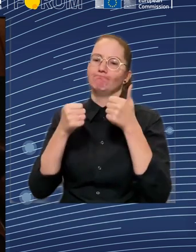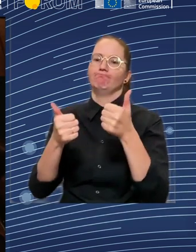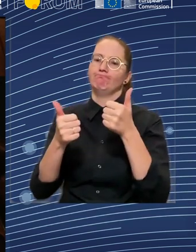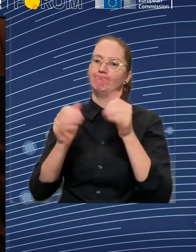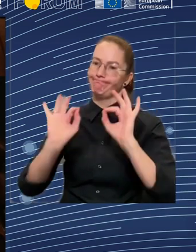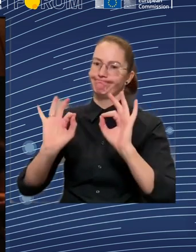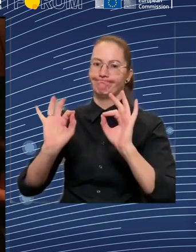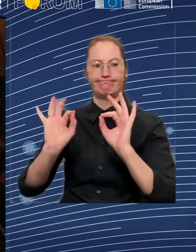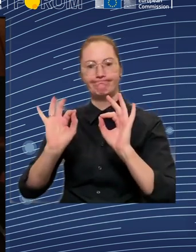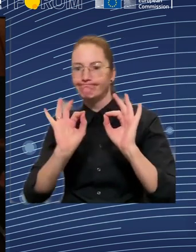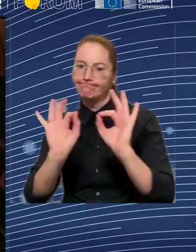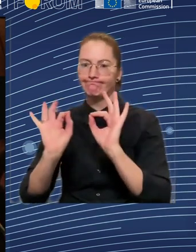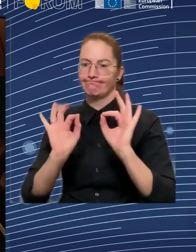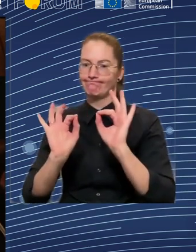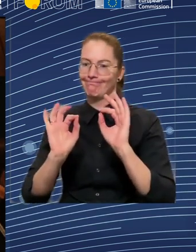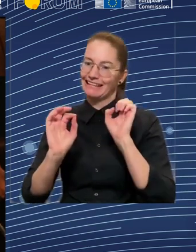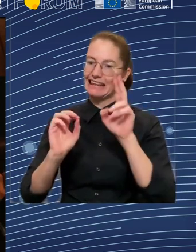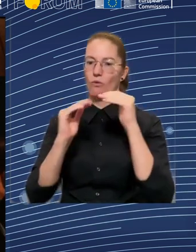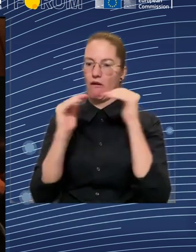for looking at this? Thank you.